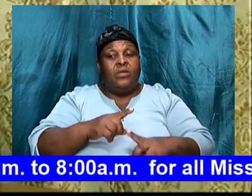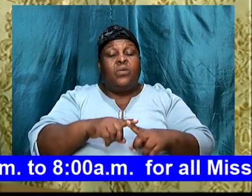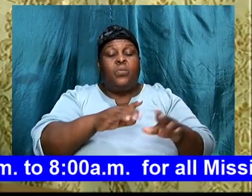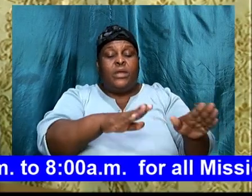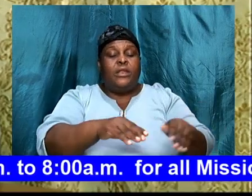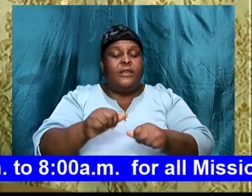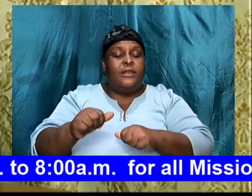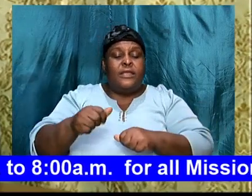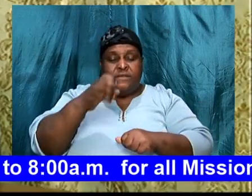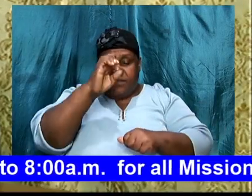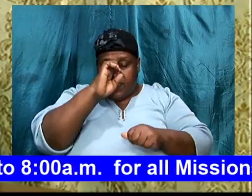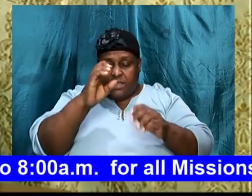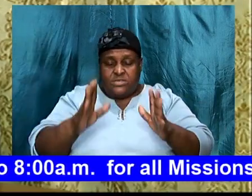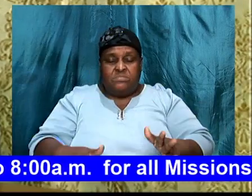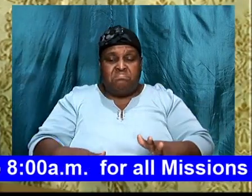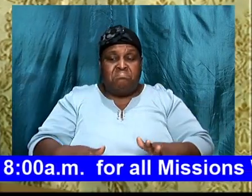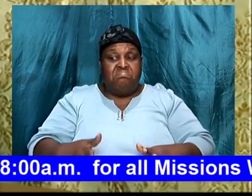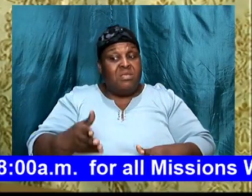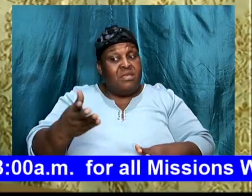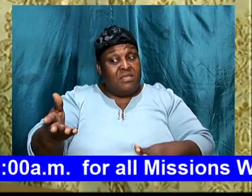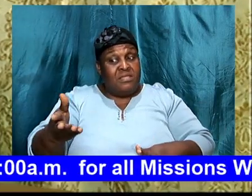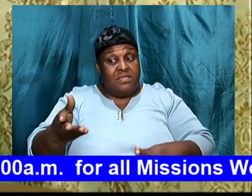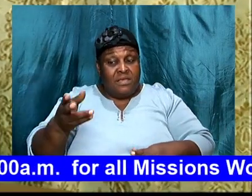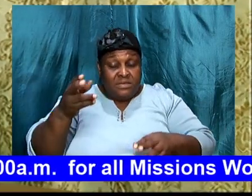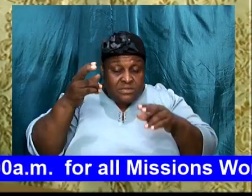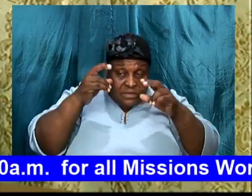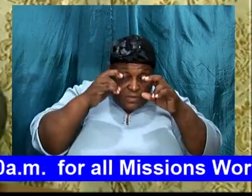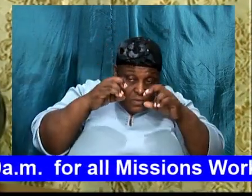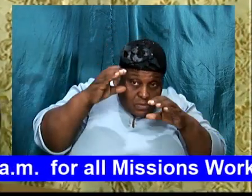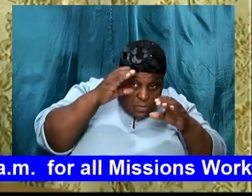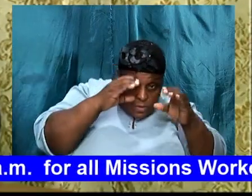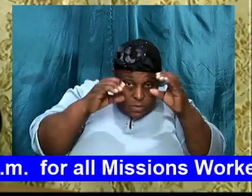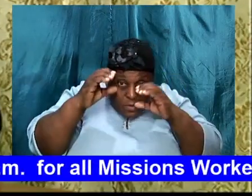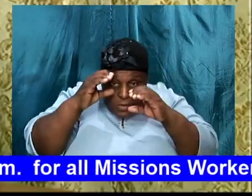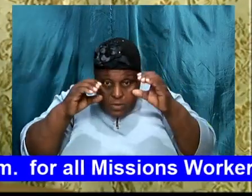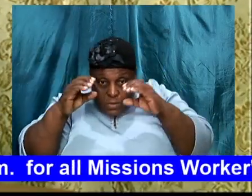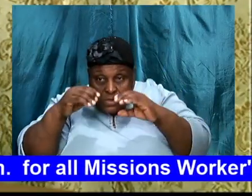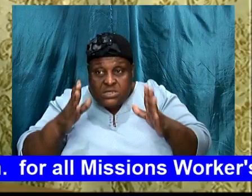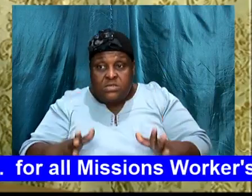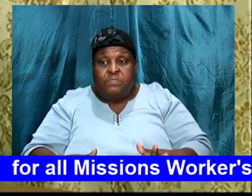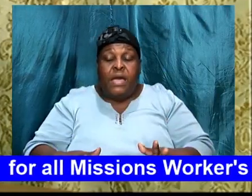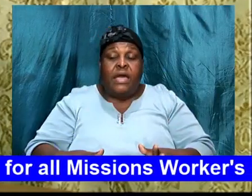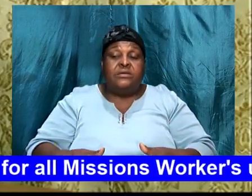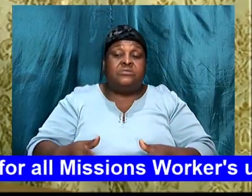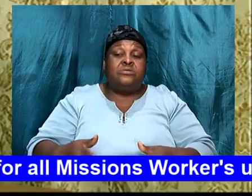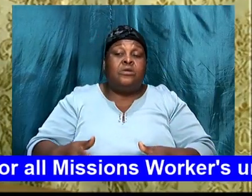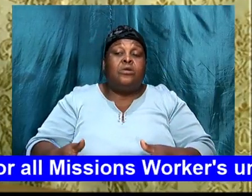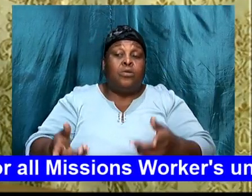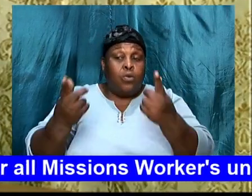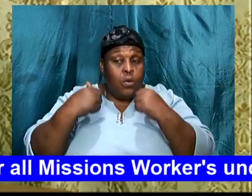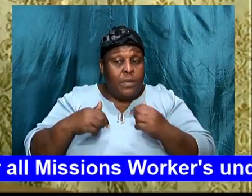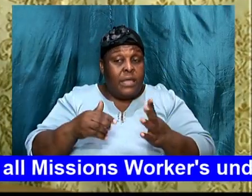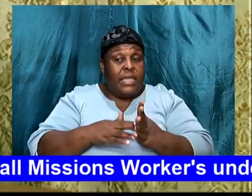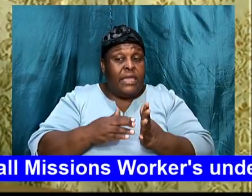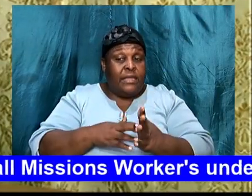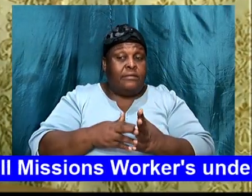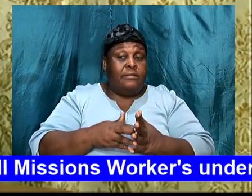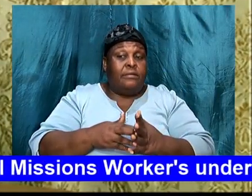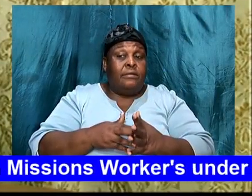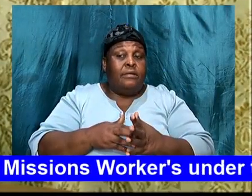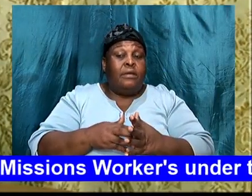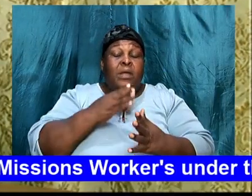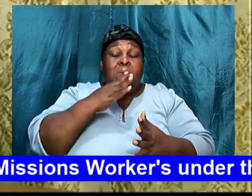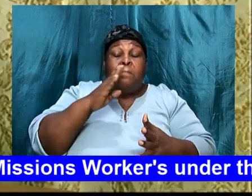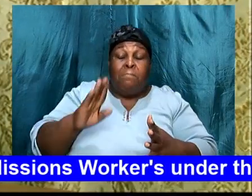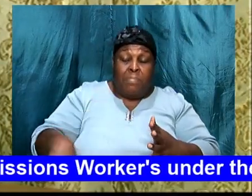these spies, returned, after 40 days, of exploring the land, 10 of the spies, had a bad